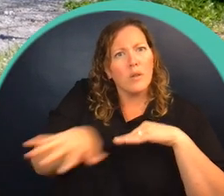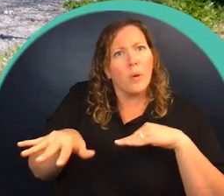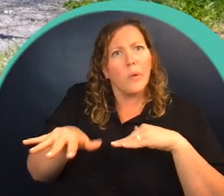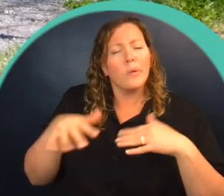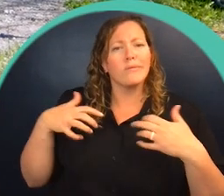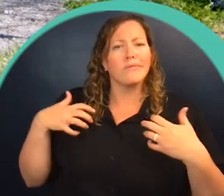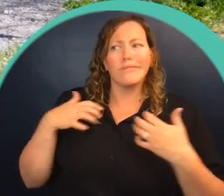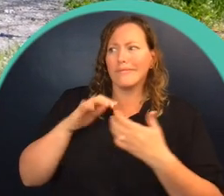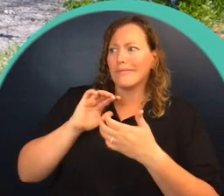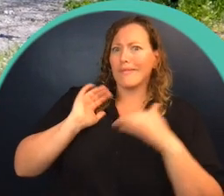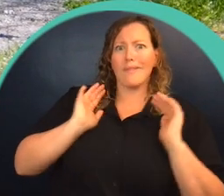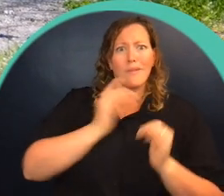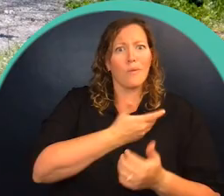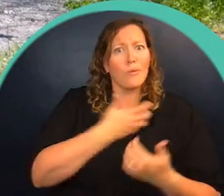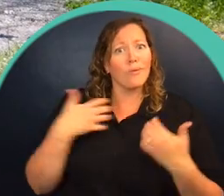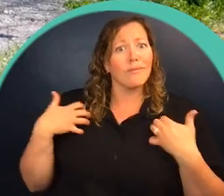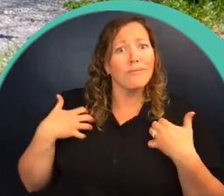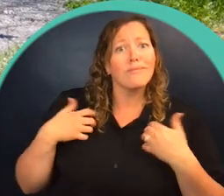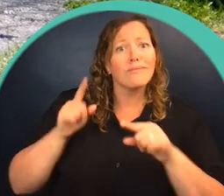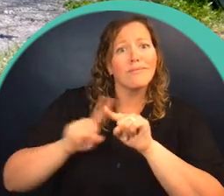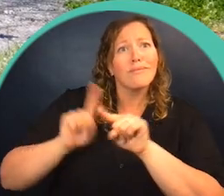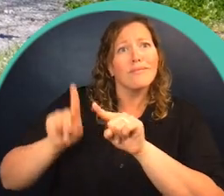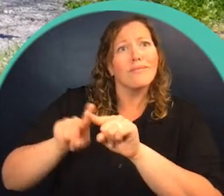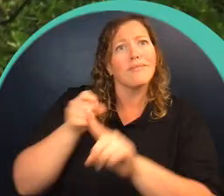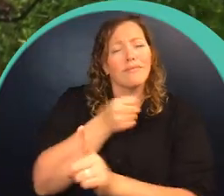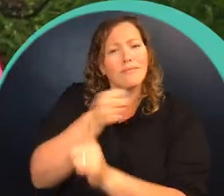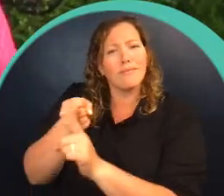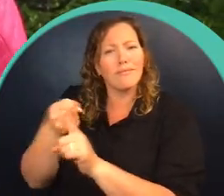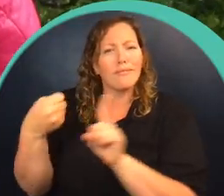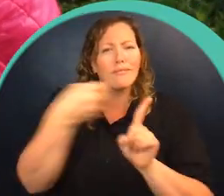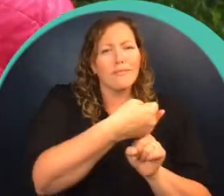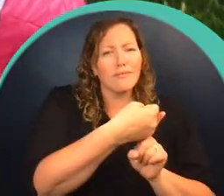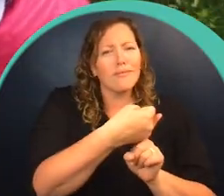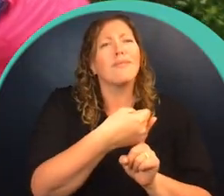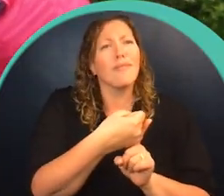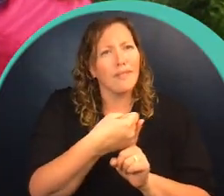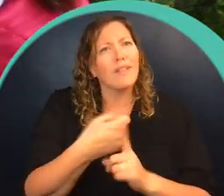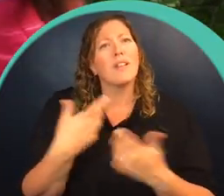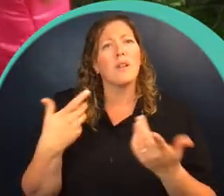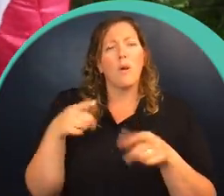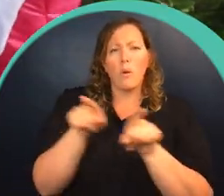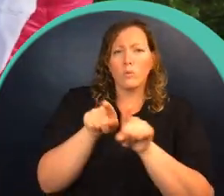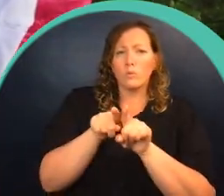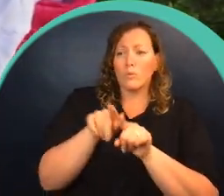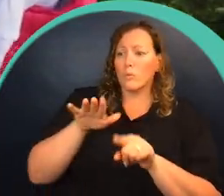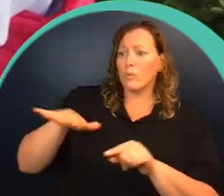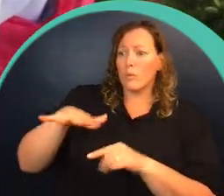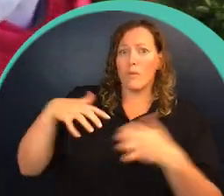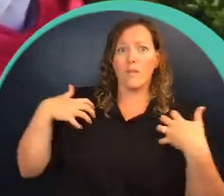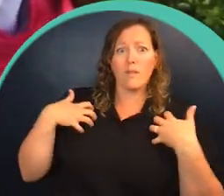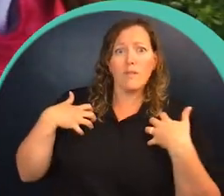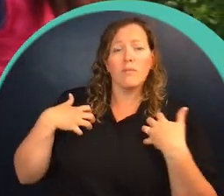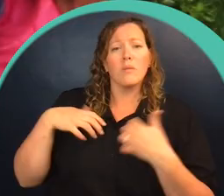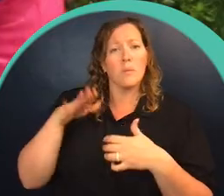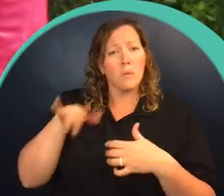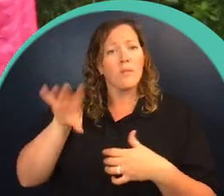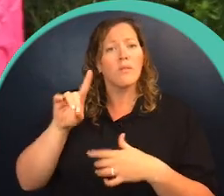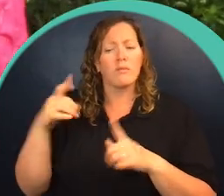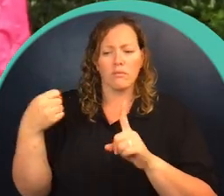creatures in our urban environments. We also want to understand how living so close to this wildlife can affect us humans.